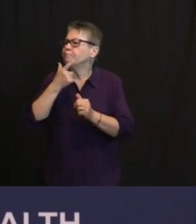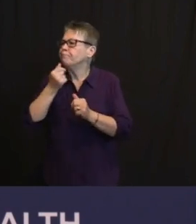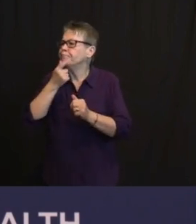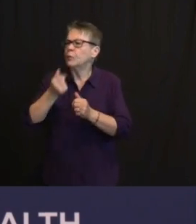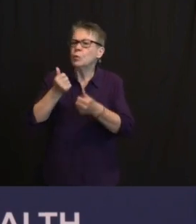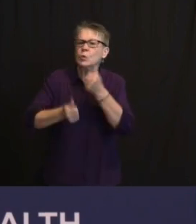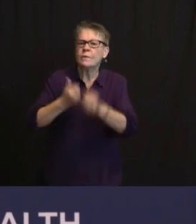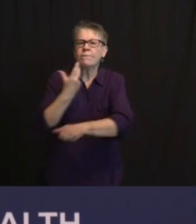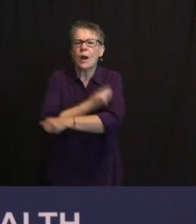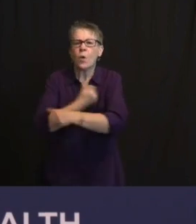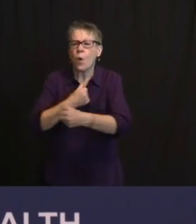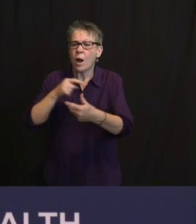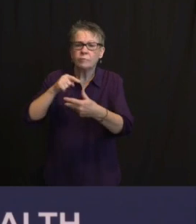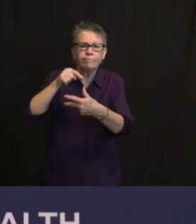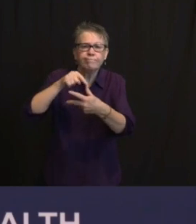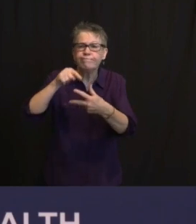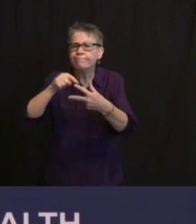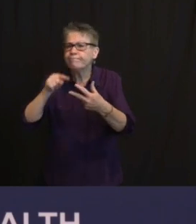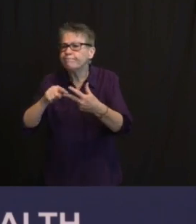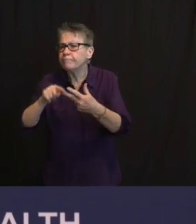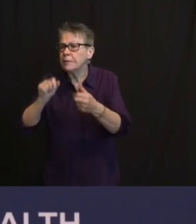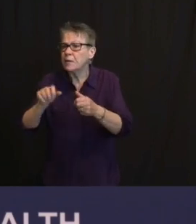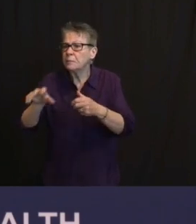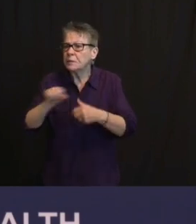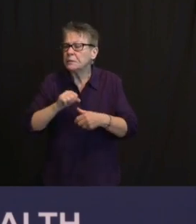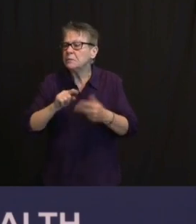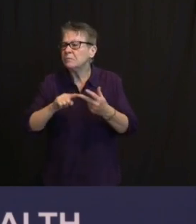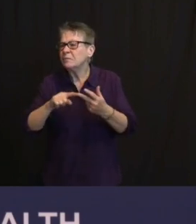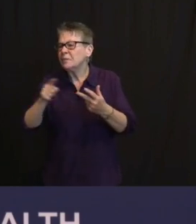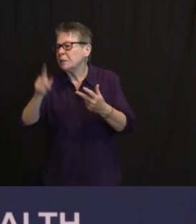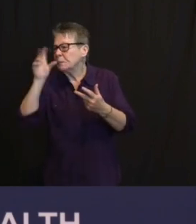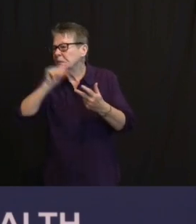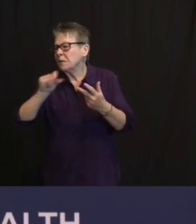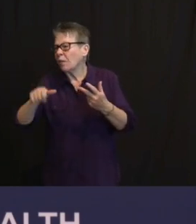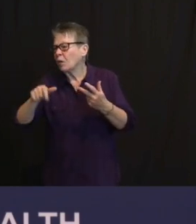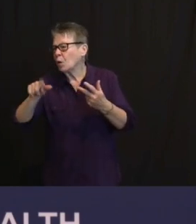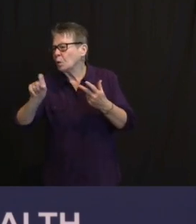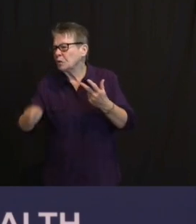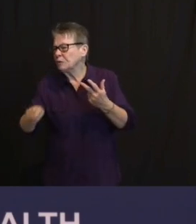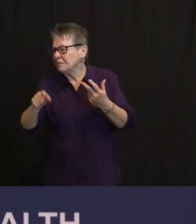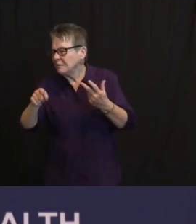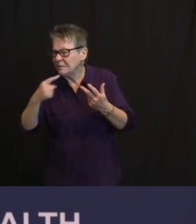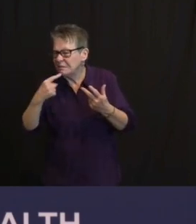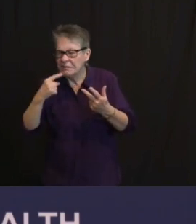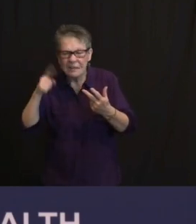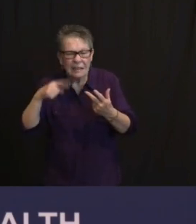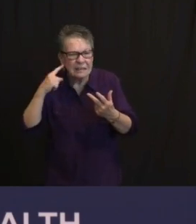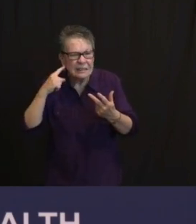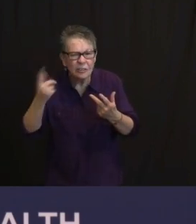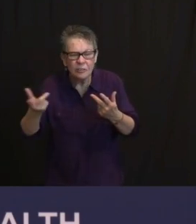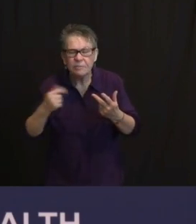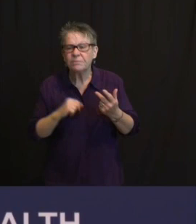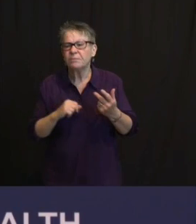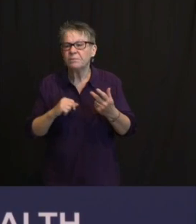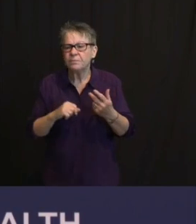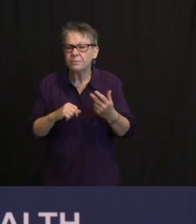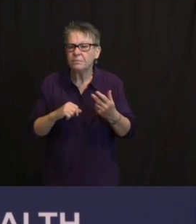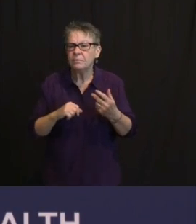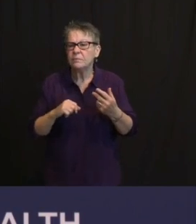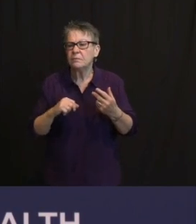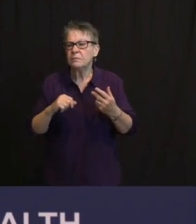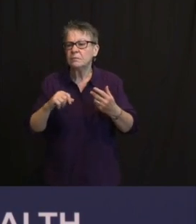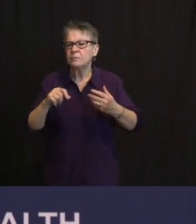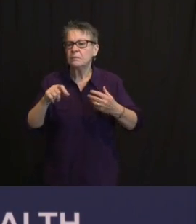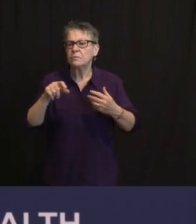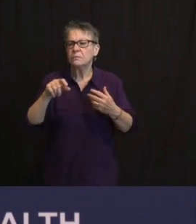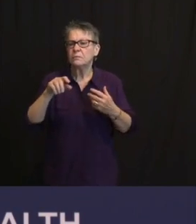THE STATE CHIROPRACTOR'S BOARD, SEVEN CURRENT MEMBERS ARE ALL WORKING AS HOLD OVERS ON EXPIRE TERMS. YOU SAID LAST WEEK PERHAPS THEY SHOULD BE REPLACED AFTER